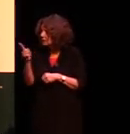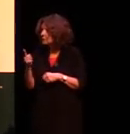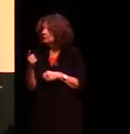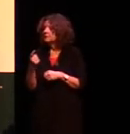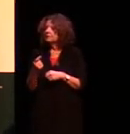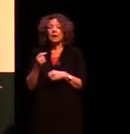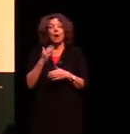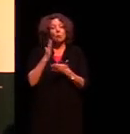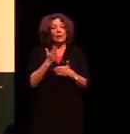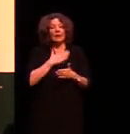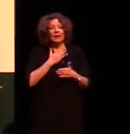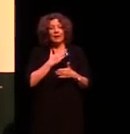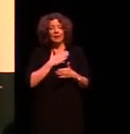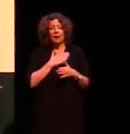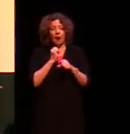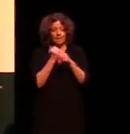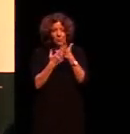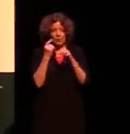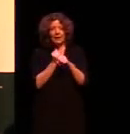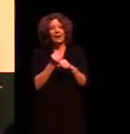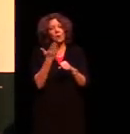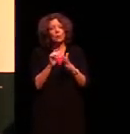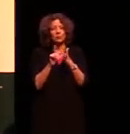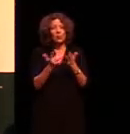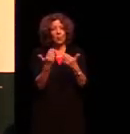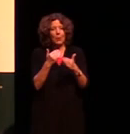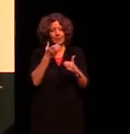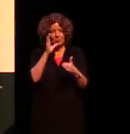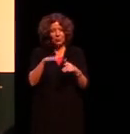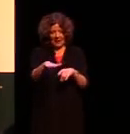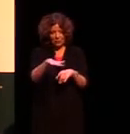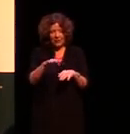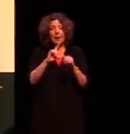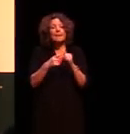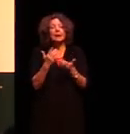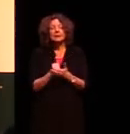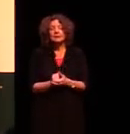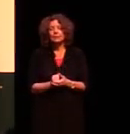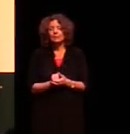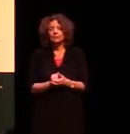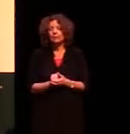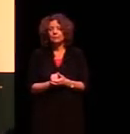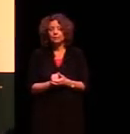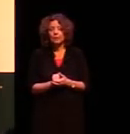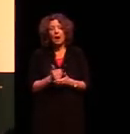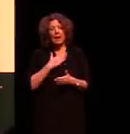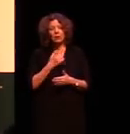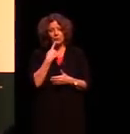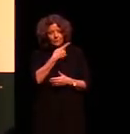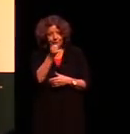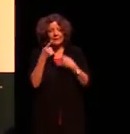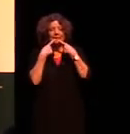I'm here to conduct a work in the country. But just before I do, I would like to, I'd just like to say this.